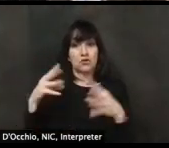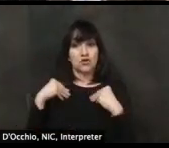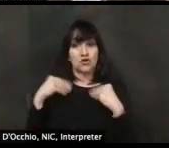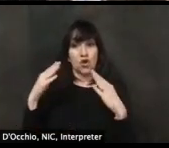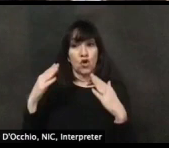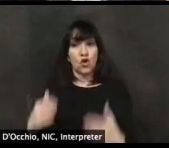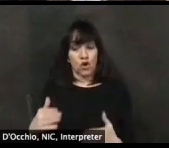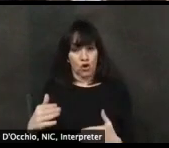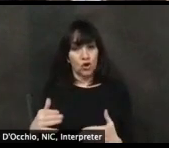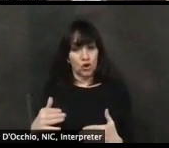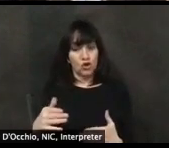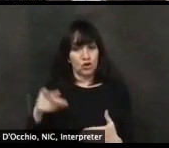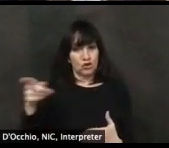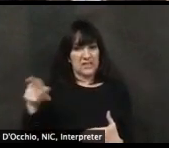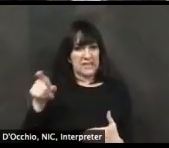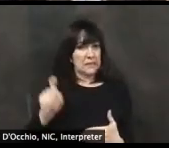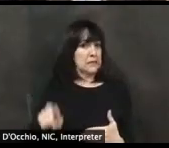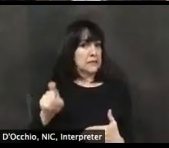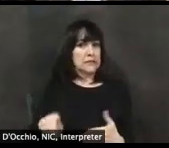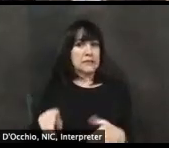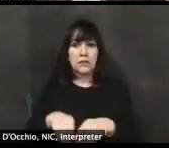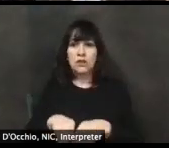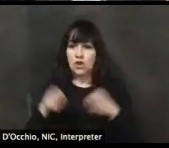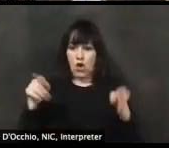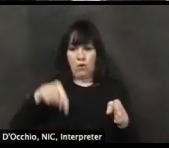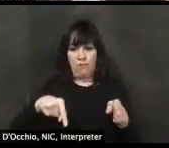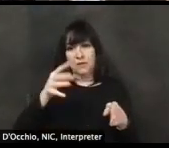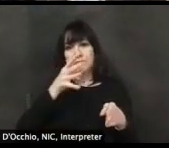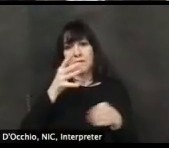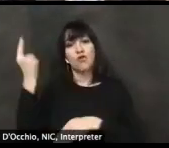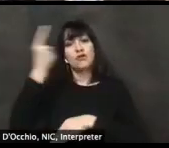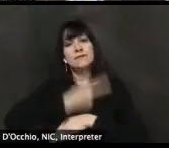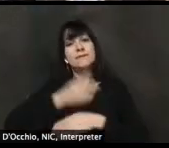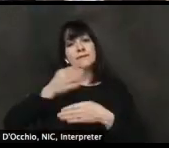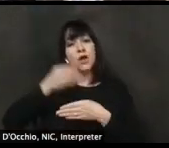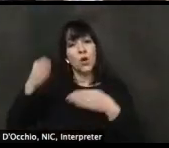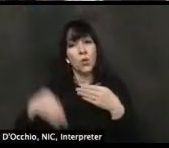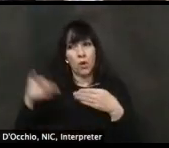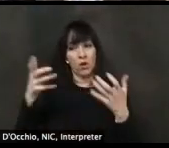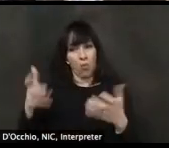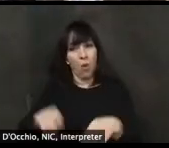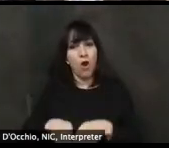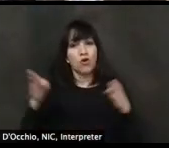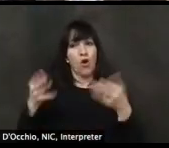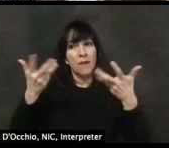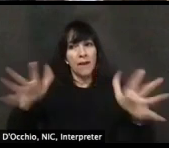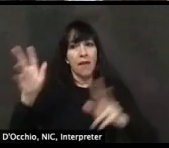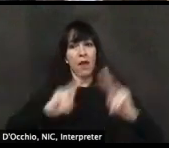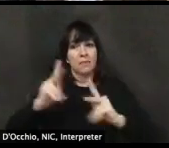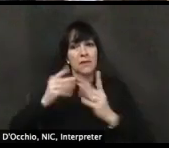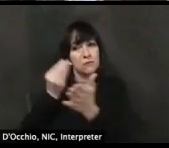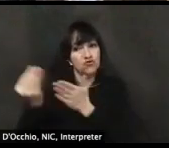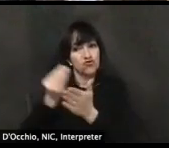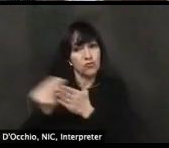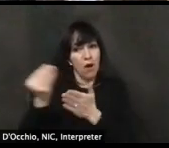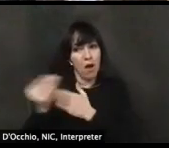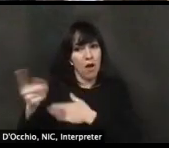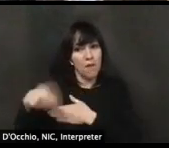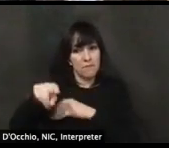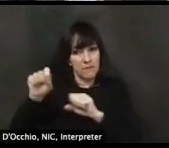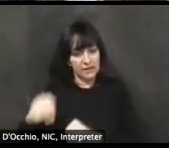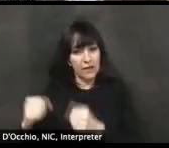it's Mother's Day weekend. It's critical that they be open. Uh, Tim says, can you talk about sole proprietor retail shops